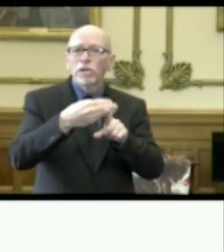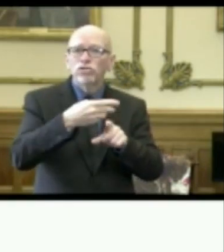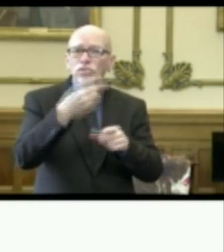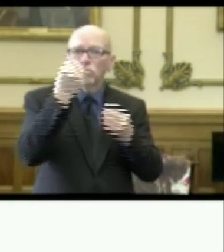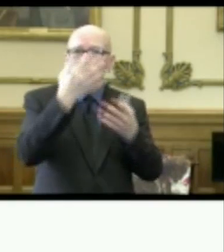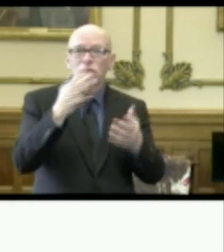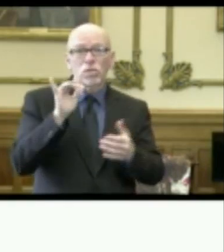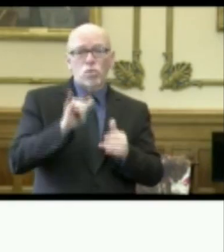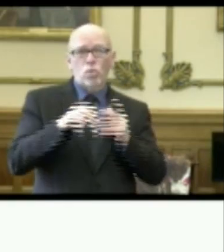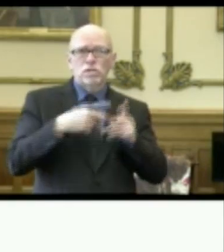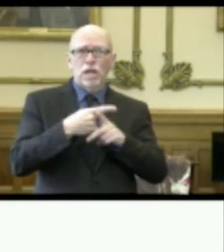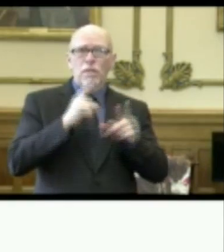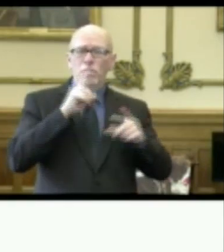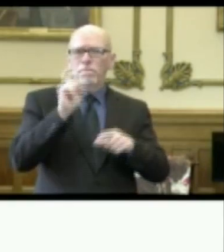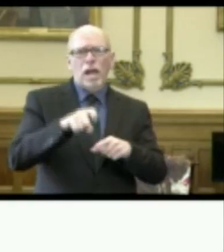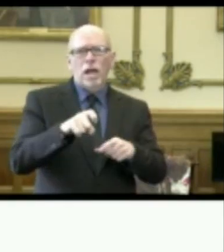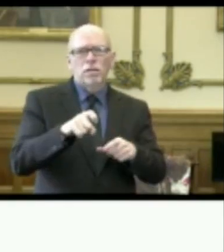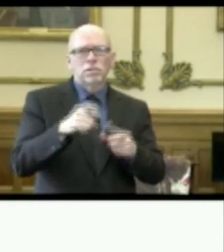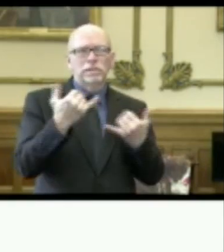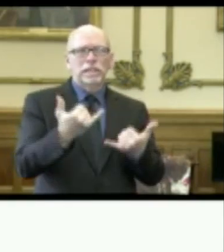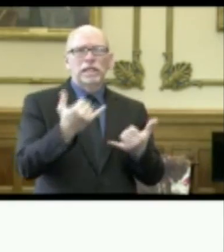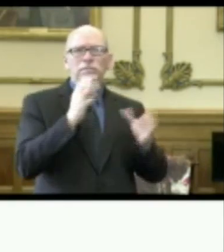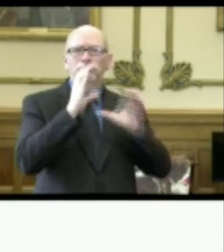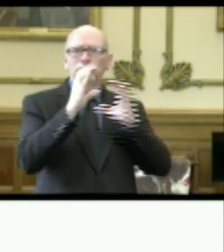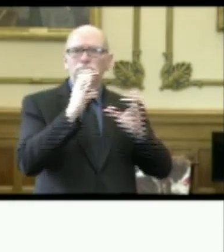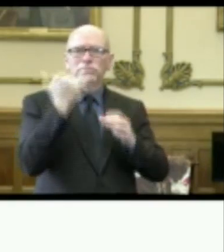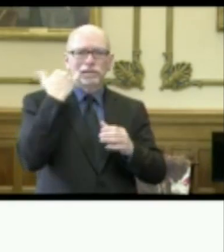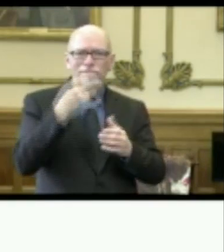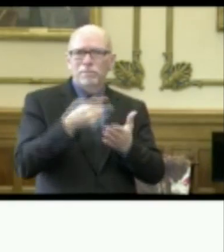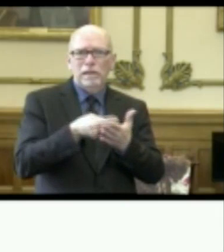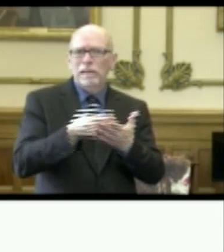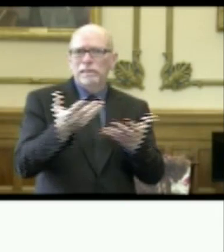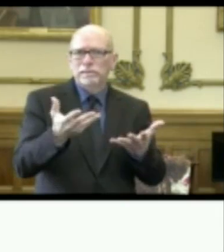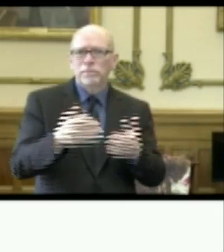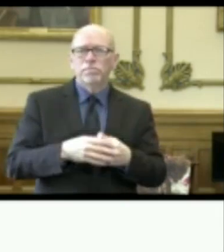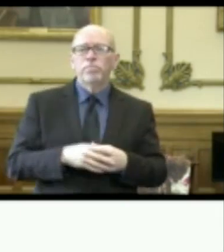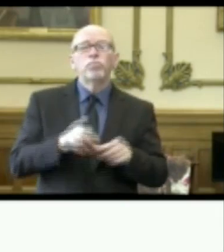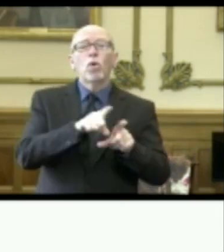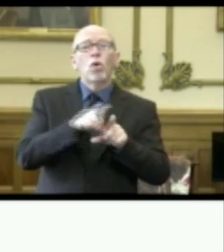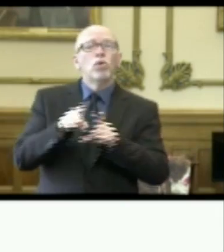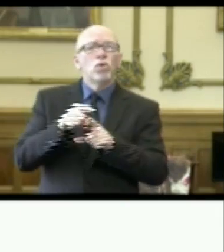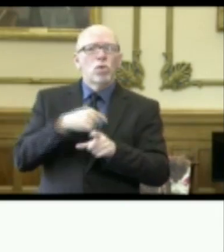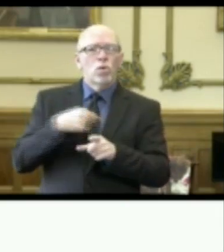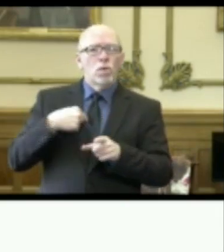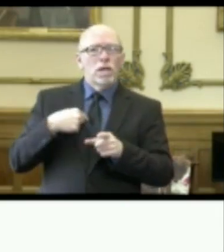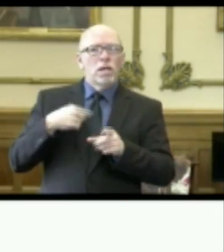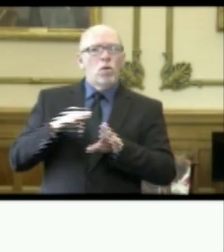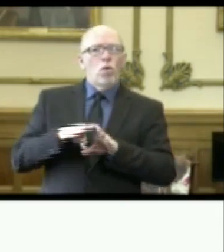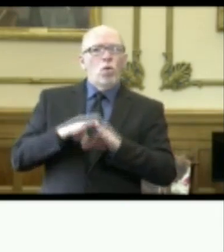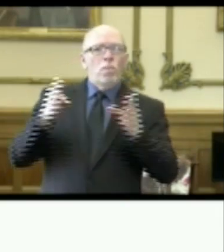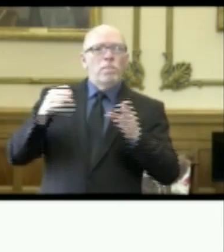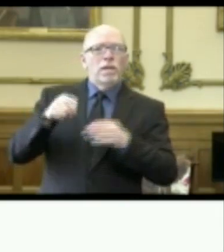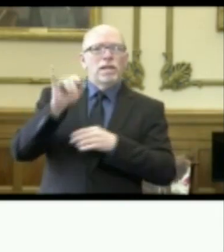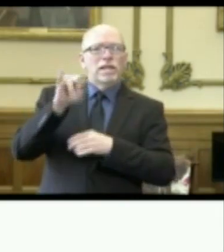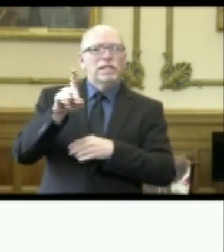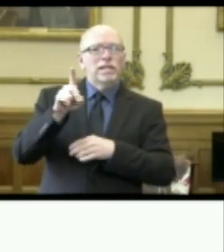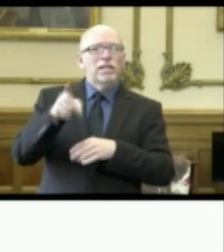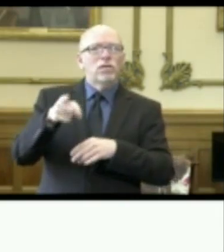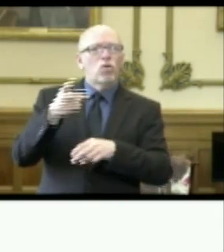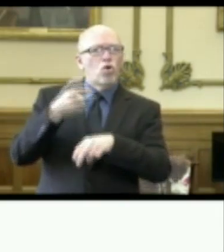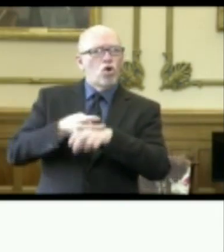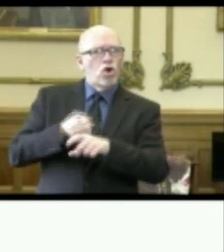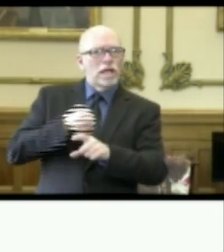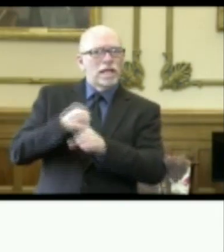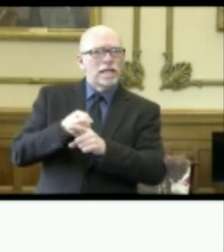Governor, that they need to have right now. But in addition, we have also reopened Indiana's hardest-hit